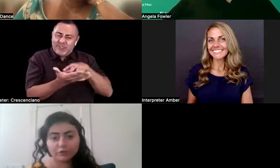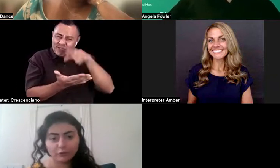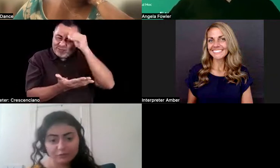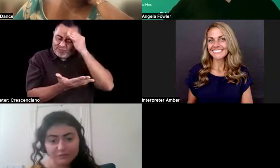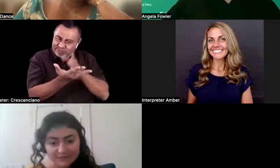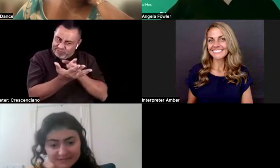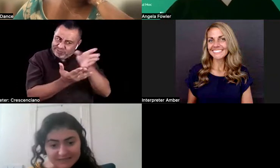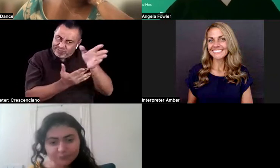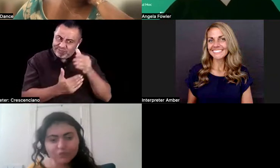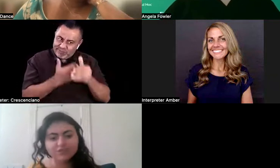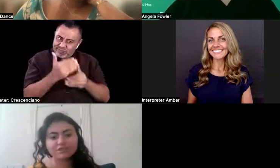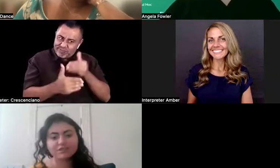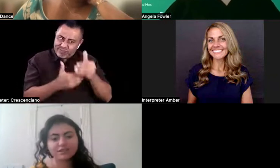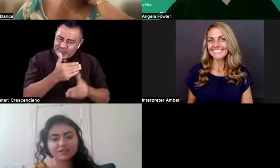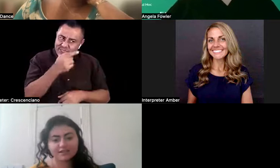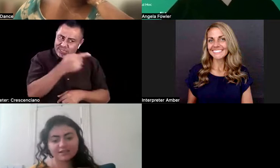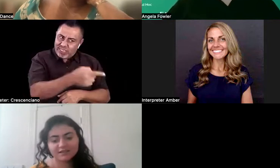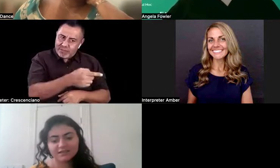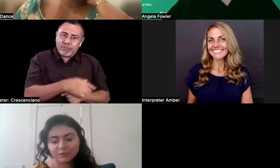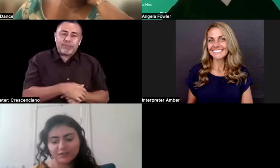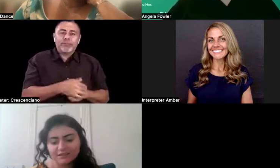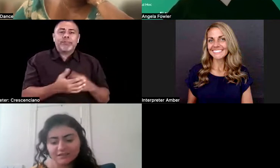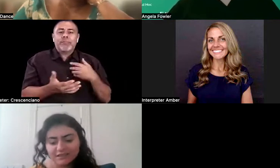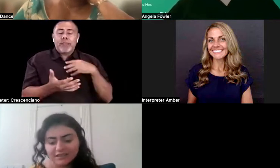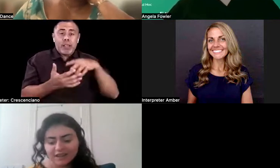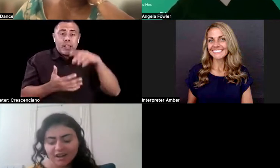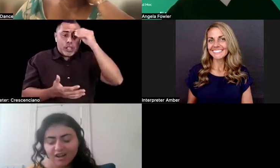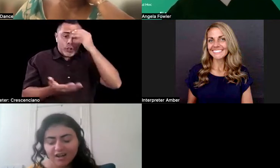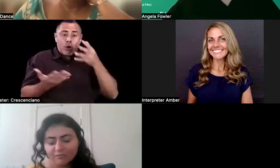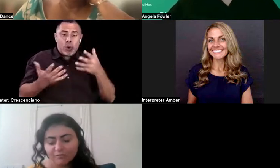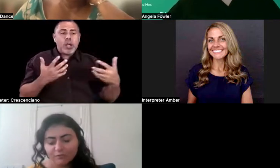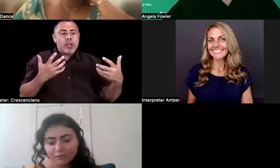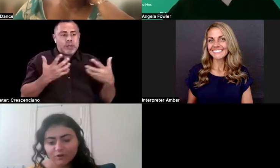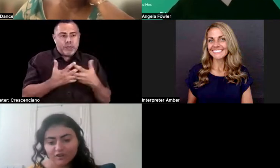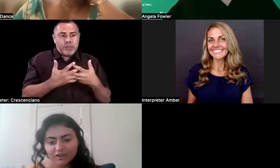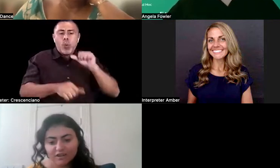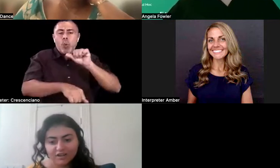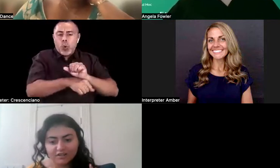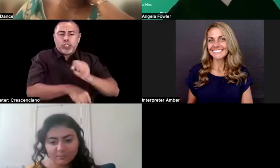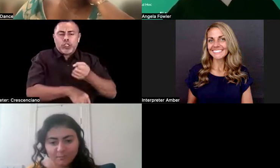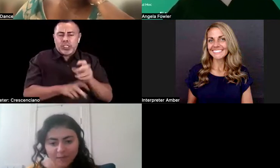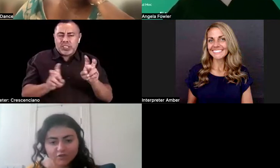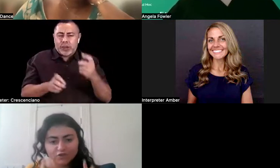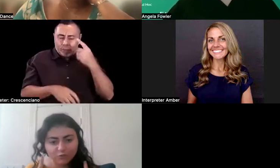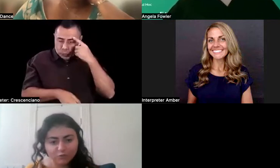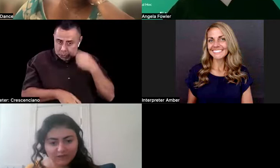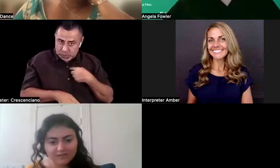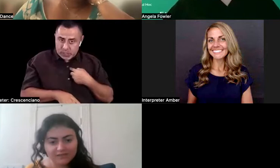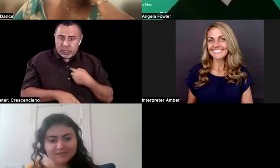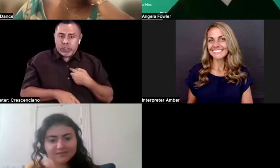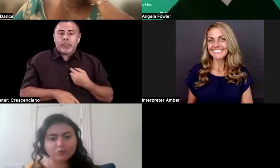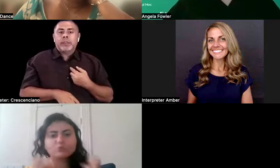worked for me personally, as I explained, uh, before the major